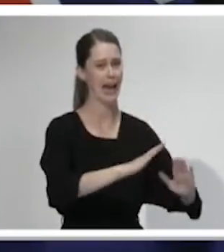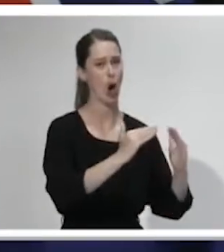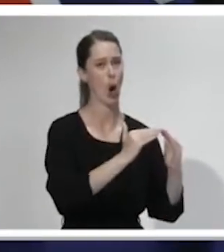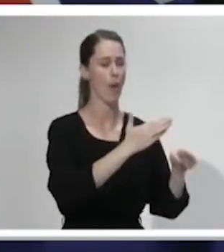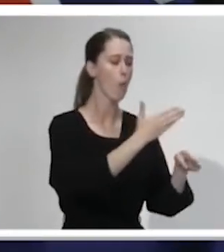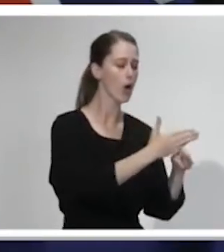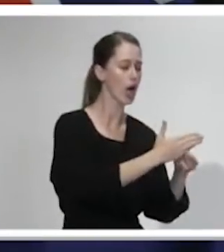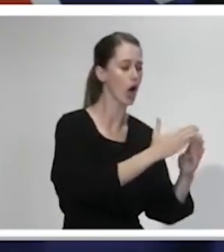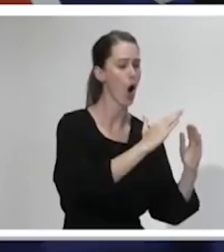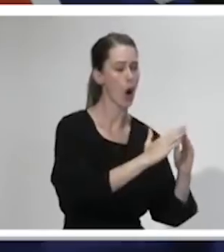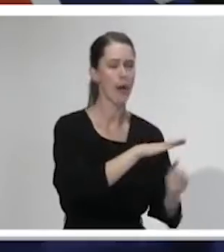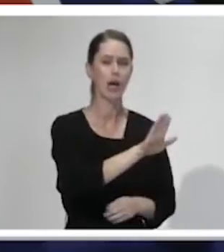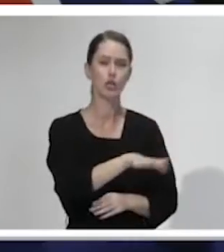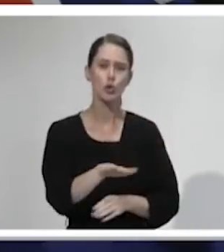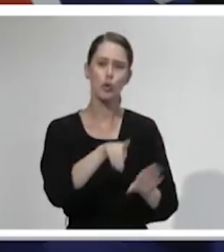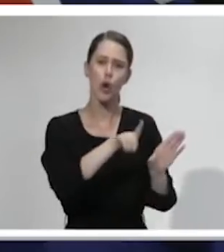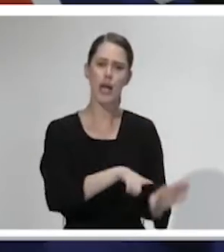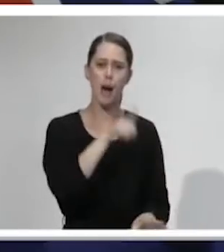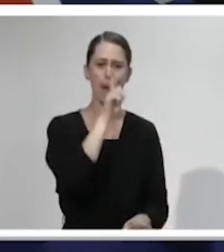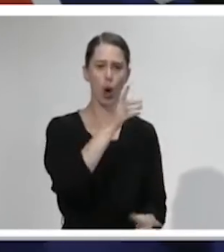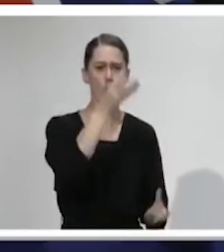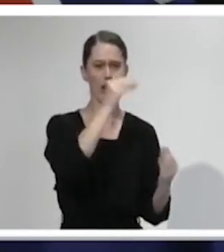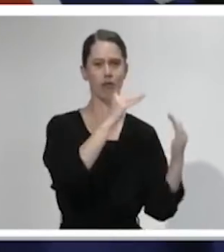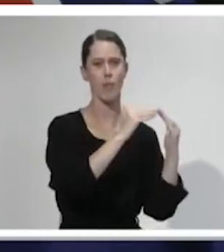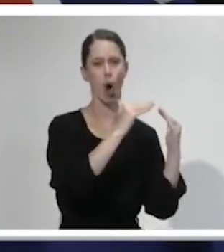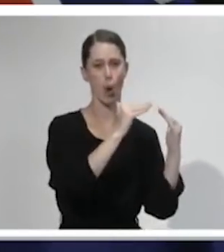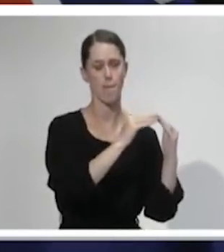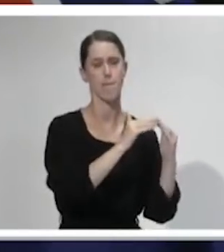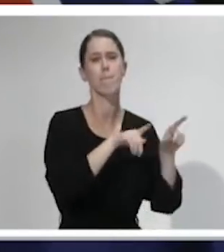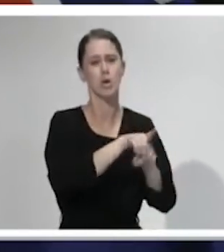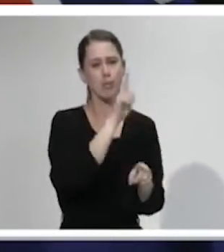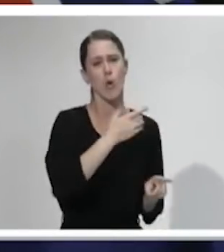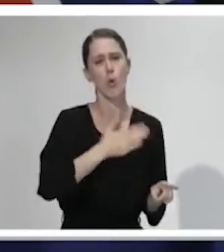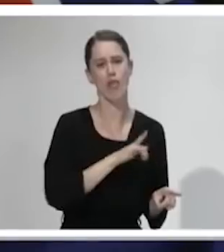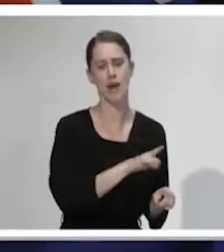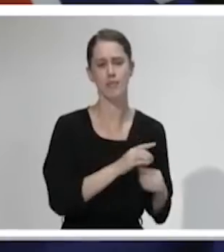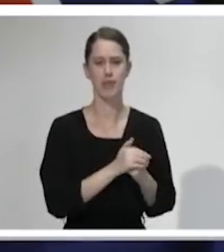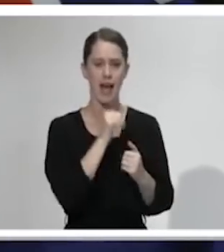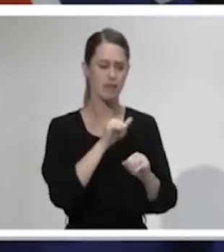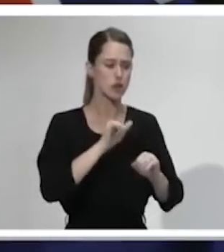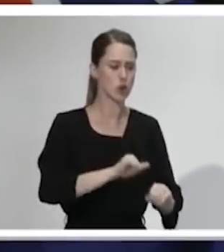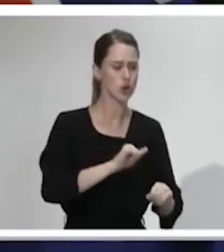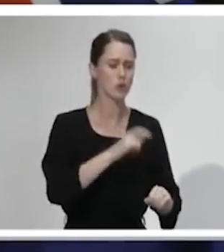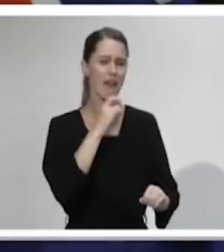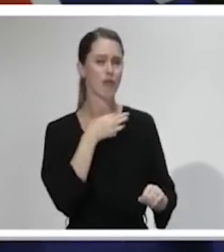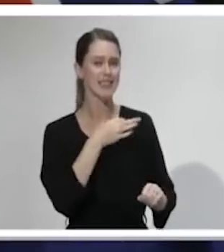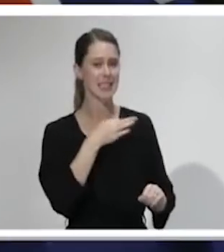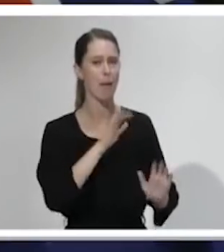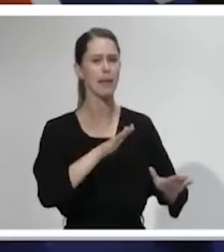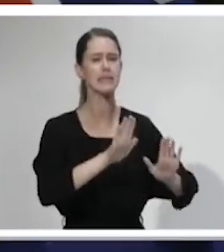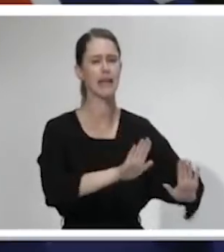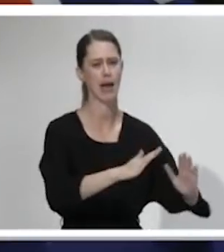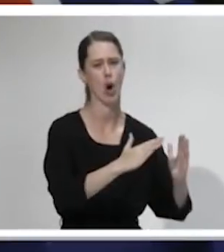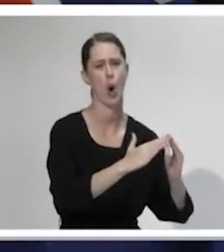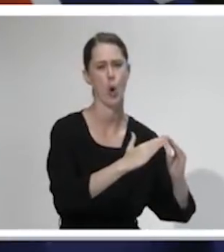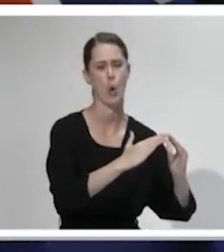home and children and young people learning from home. At risk students and staff should also stay at